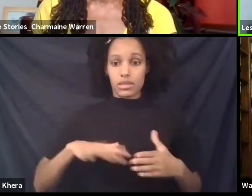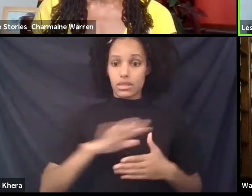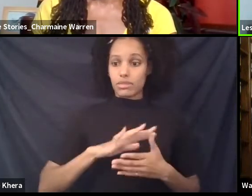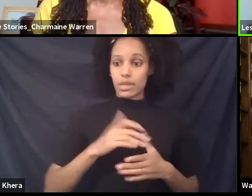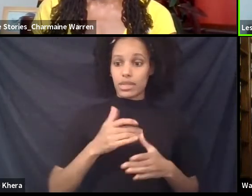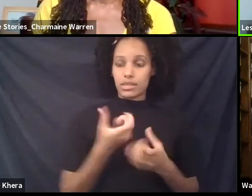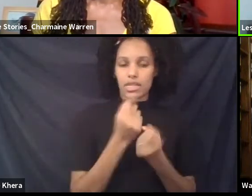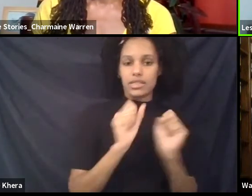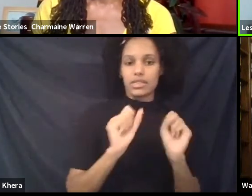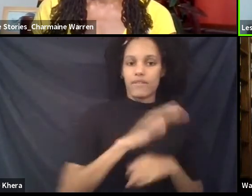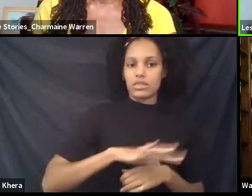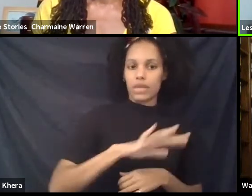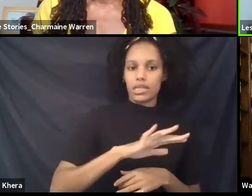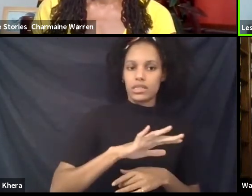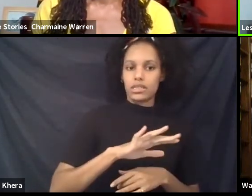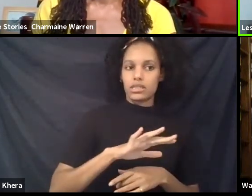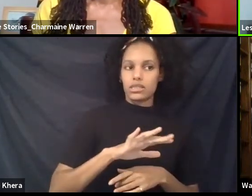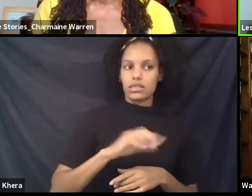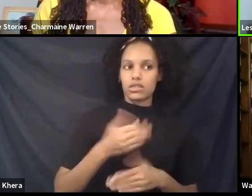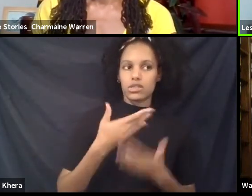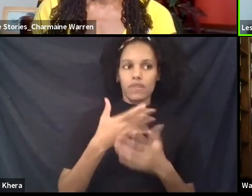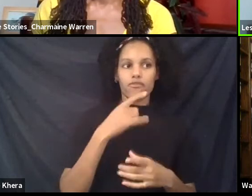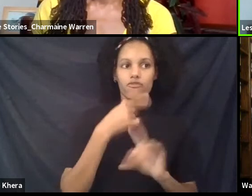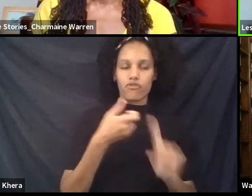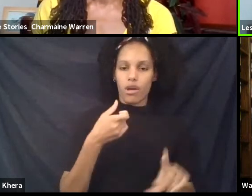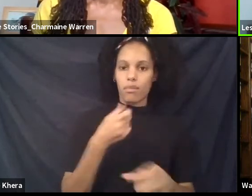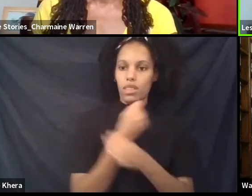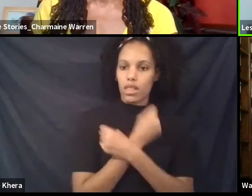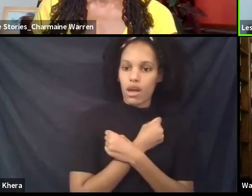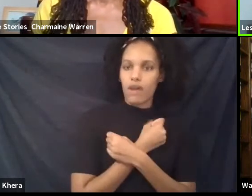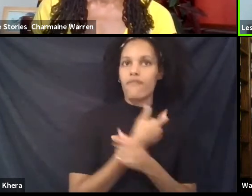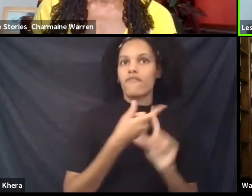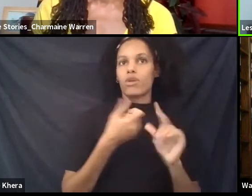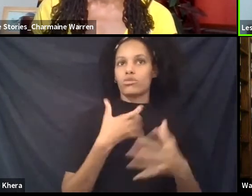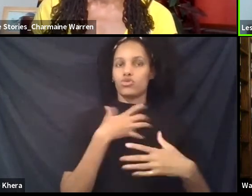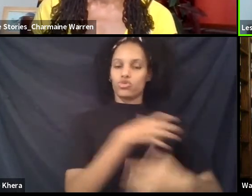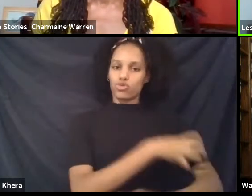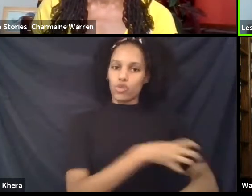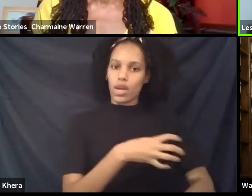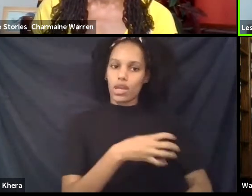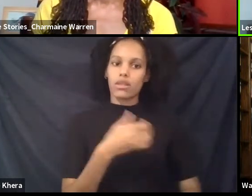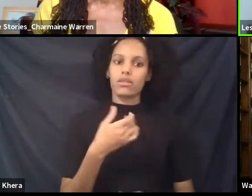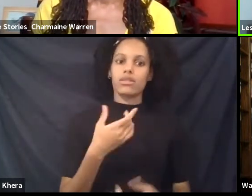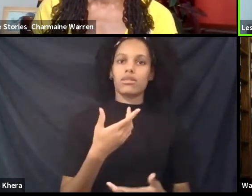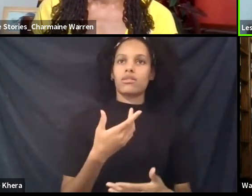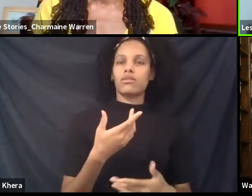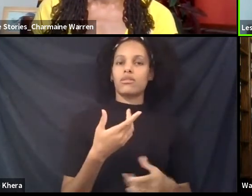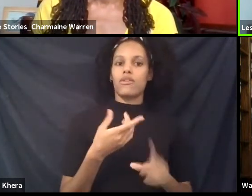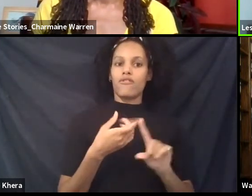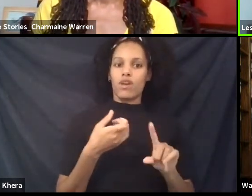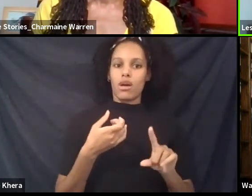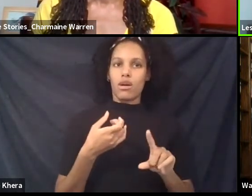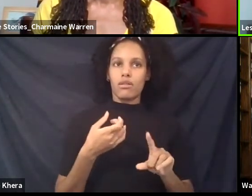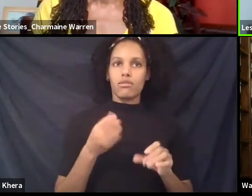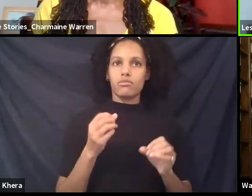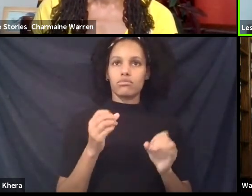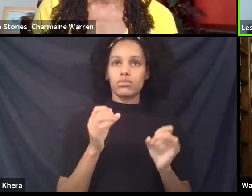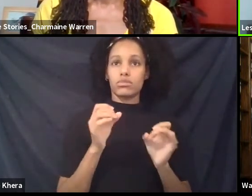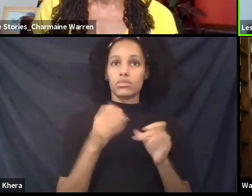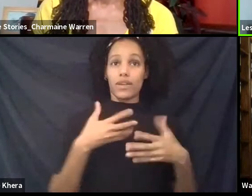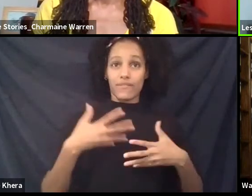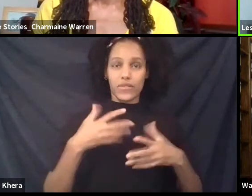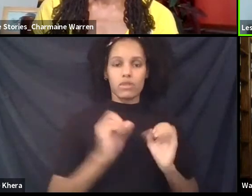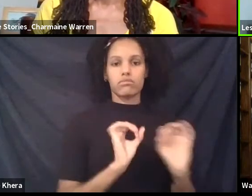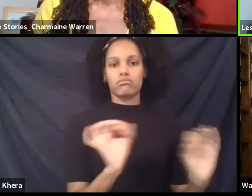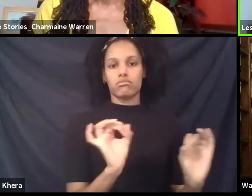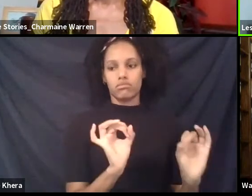So I come from love. I come from a space of strength. I come from a space of fearlessness and knowing